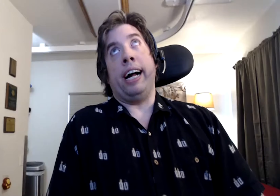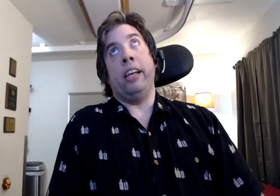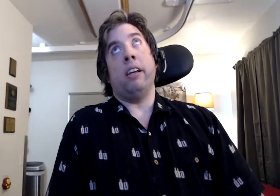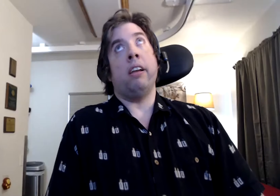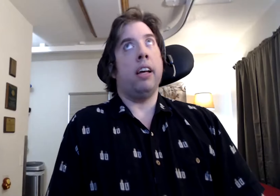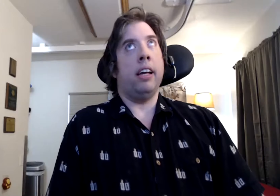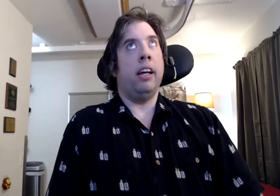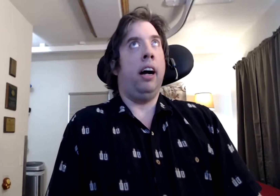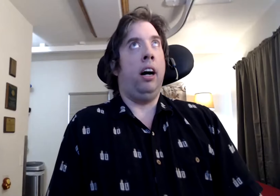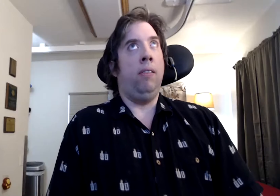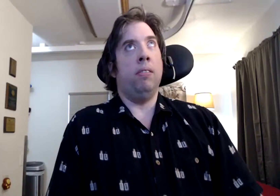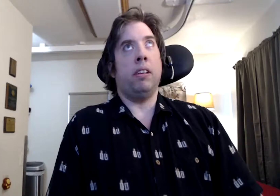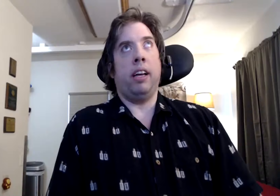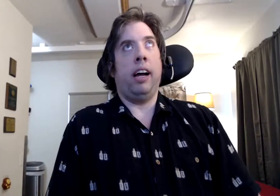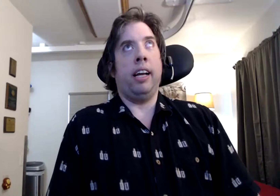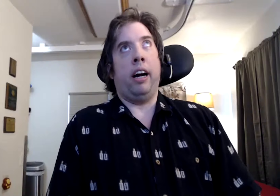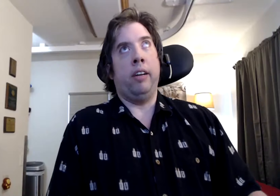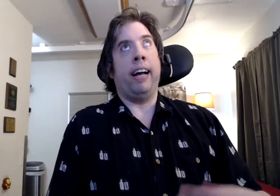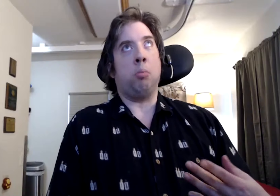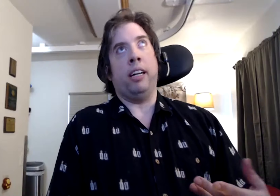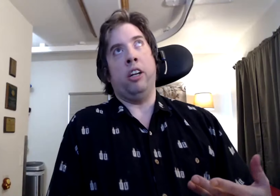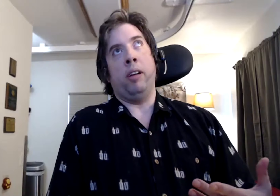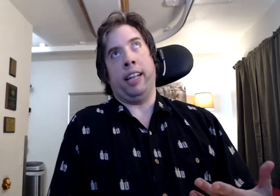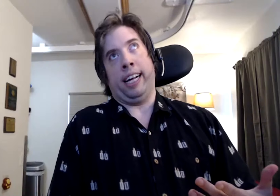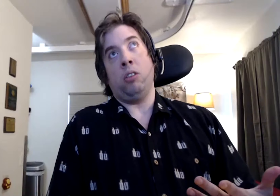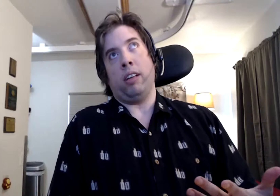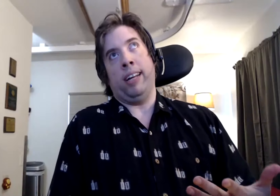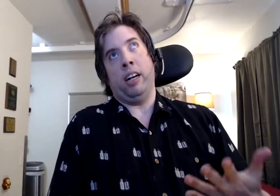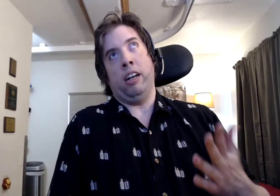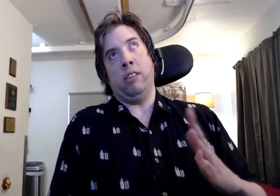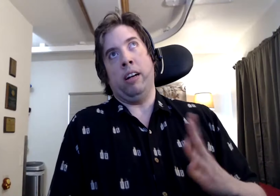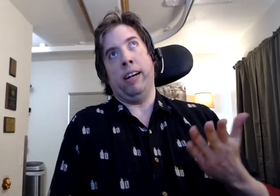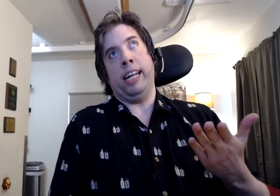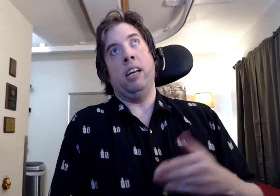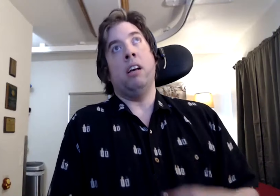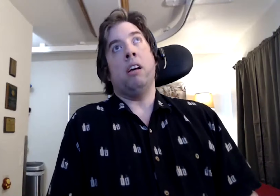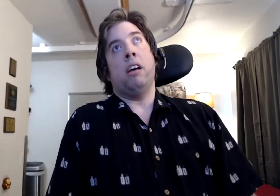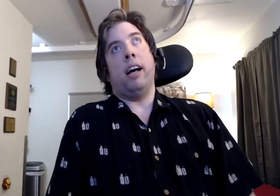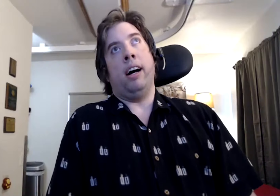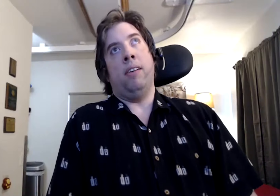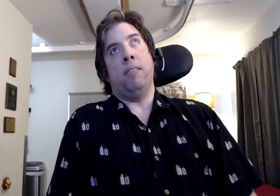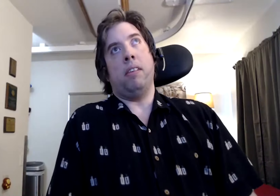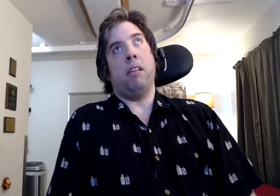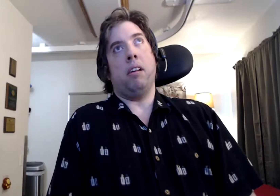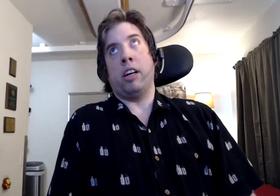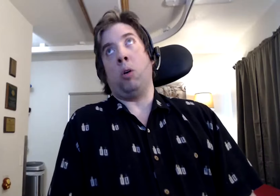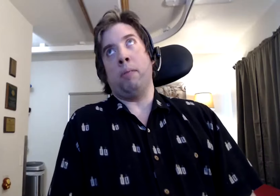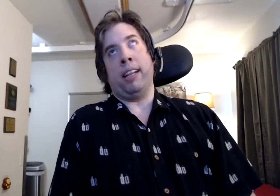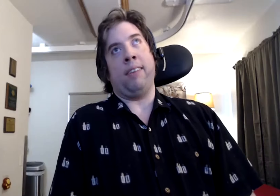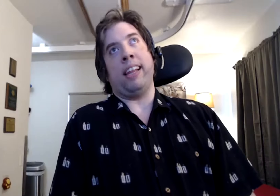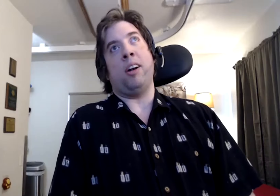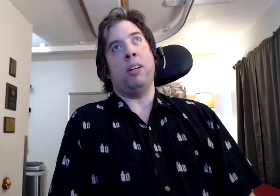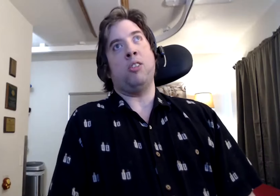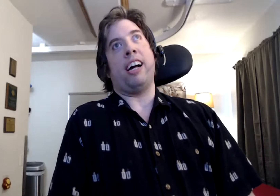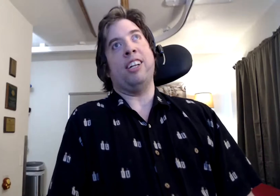after that, um, are you guys planning to do anything else? I mean, is there any, um, goal